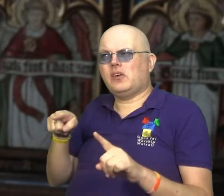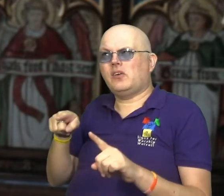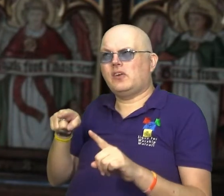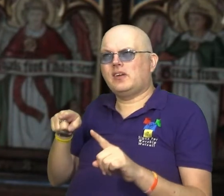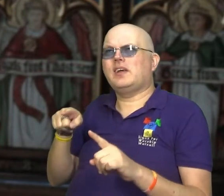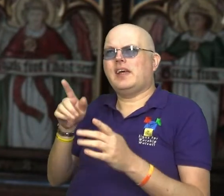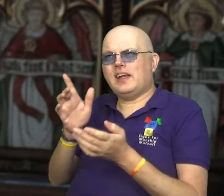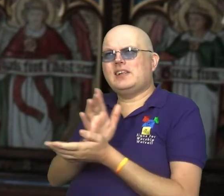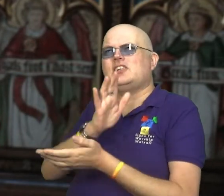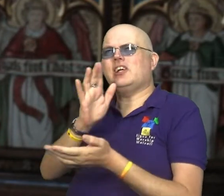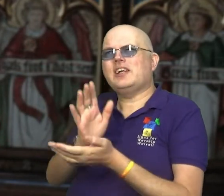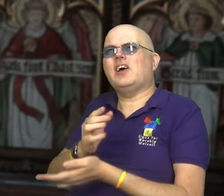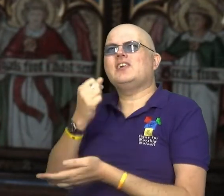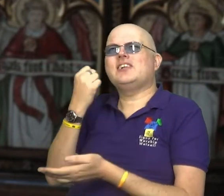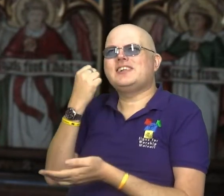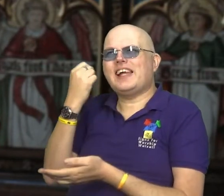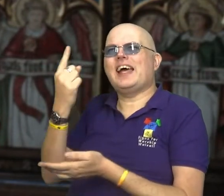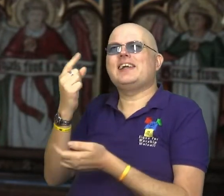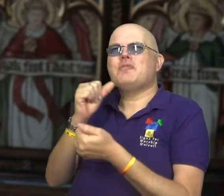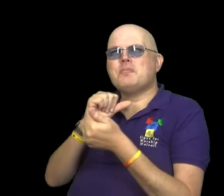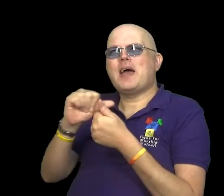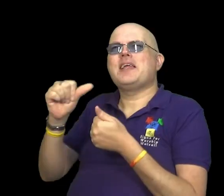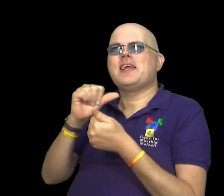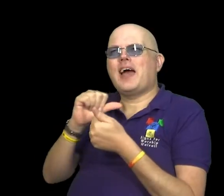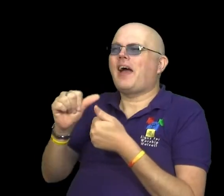can enjoy and understand that.